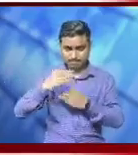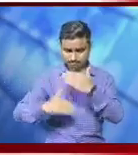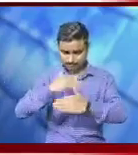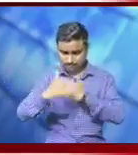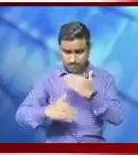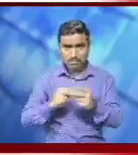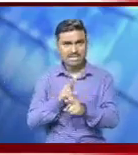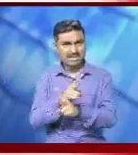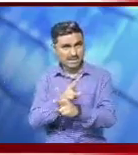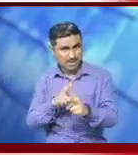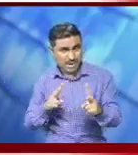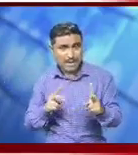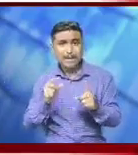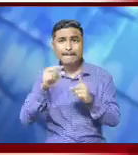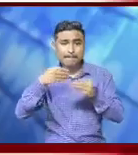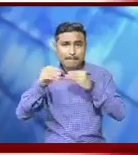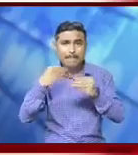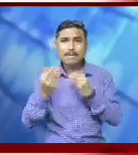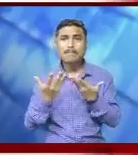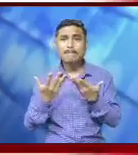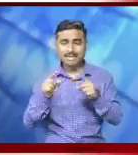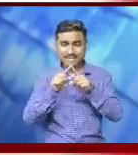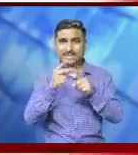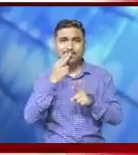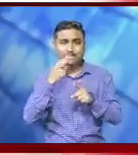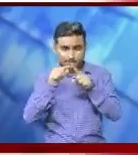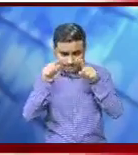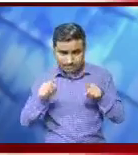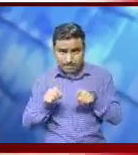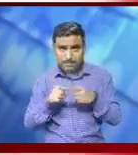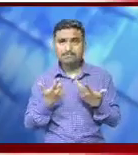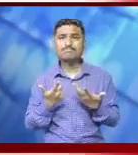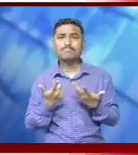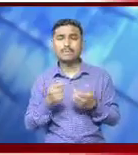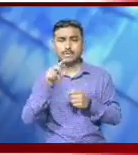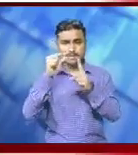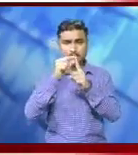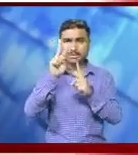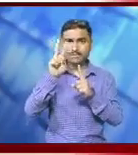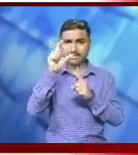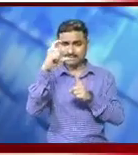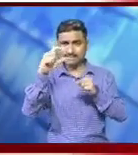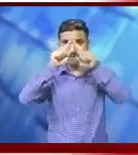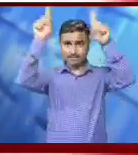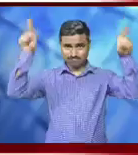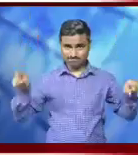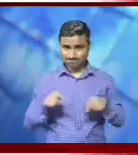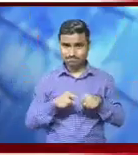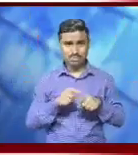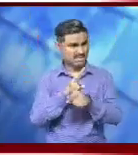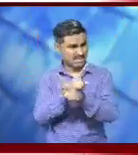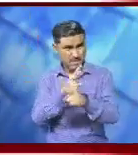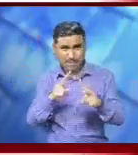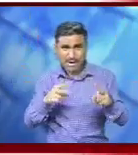forks, spoons, spoons, knives, straws, trays, wrapping or packaging, flims around sweet boxes, invitation